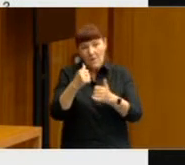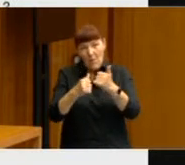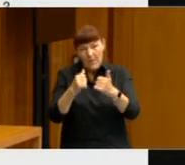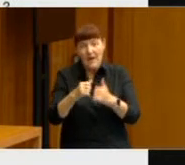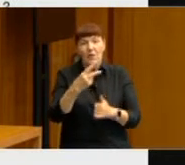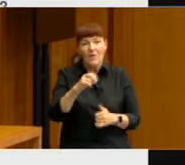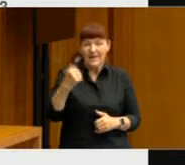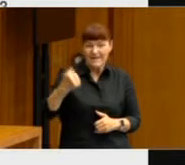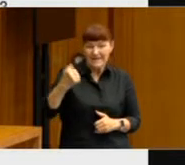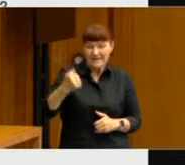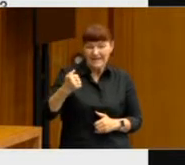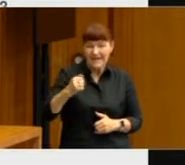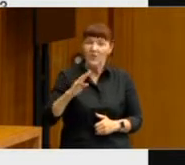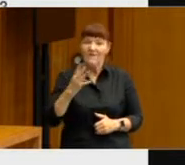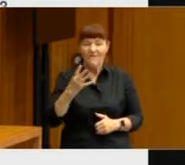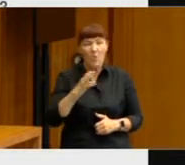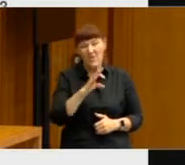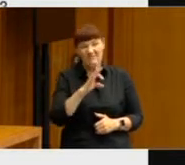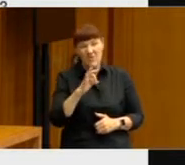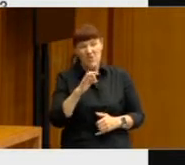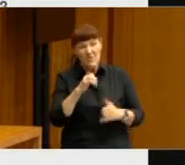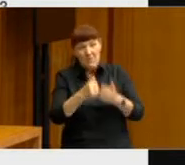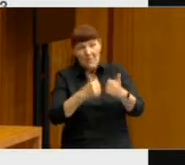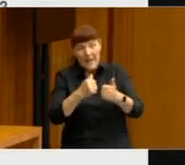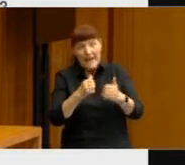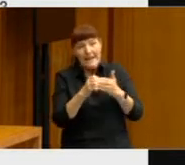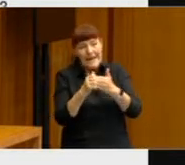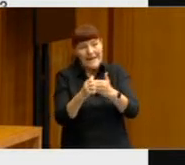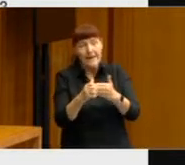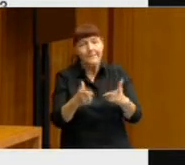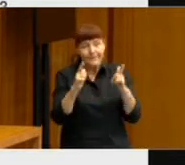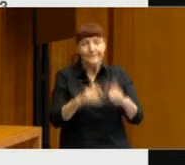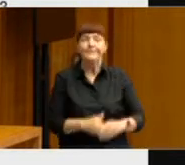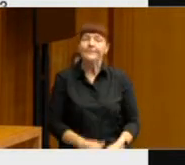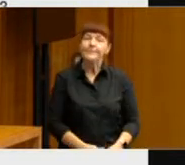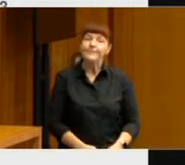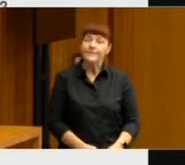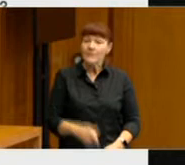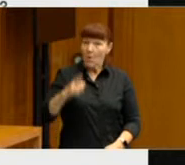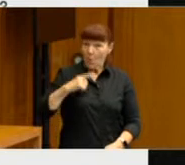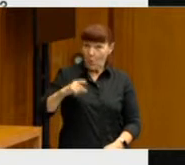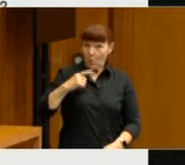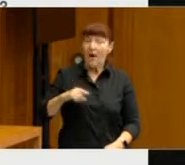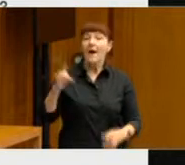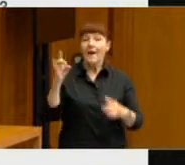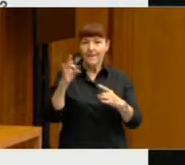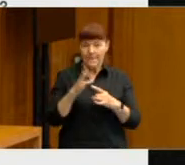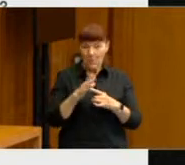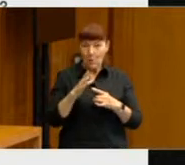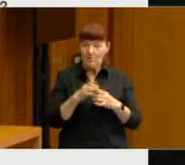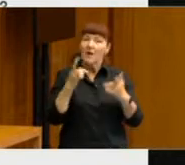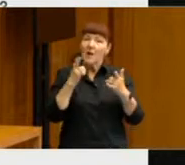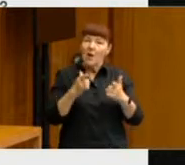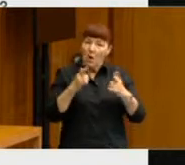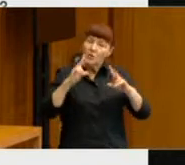fourth most unpopular leader. Now this is significant because there's quite a lot of research